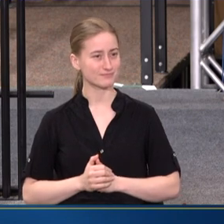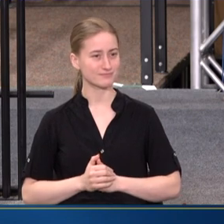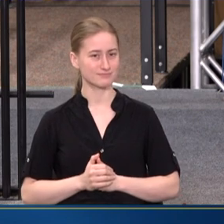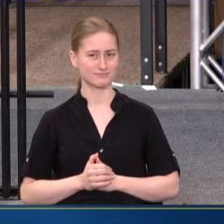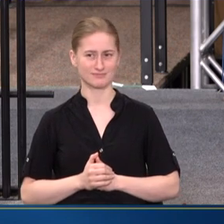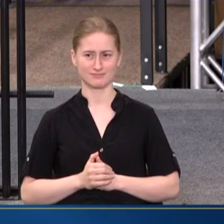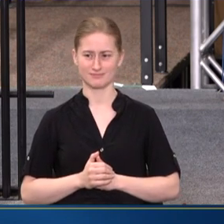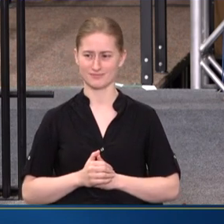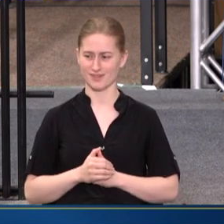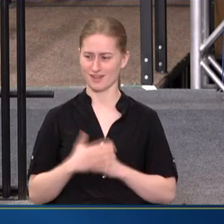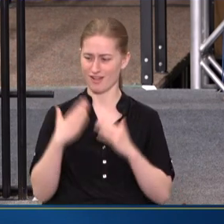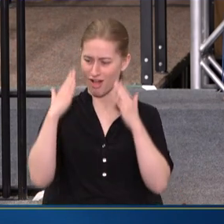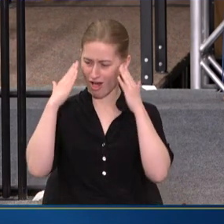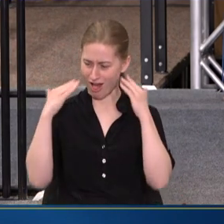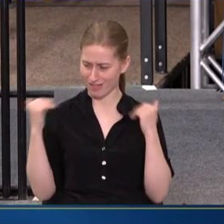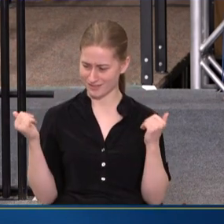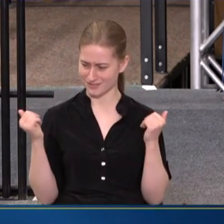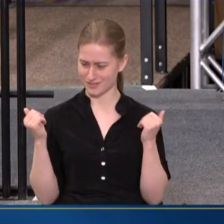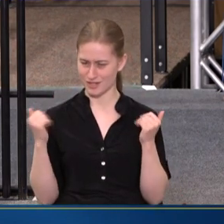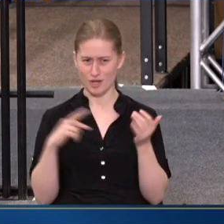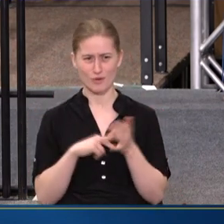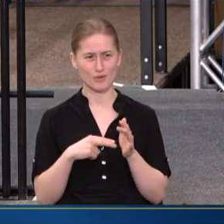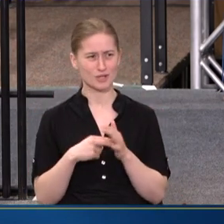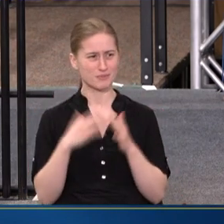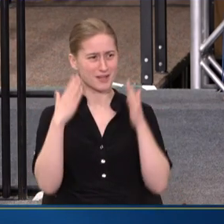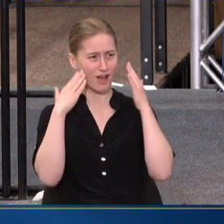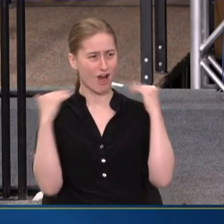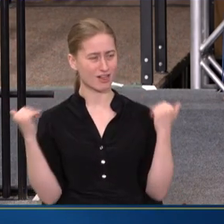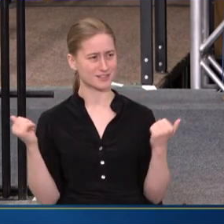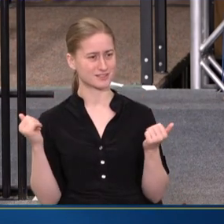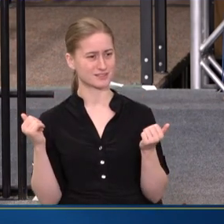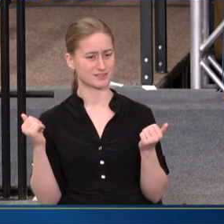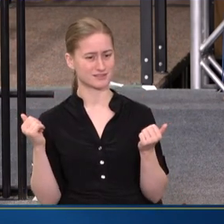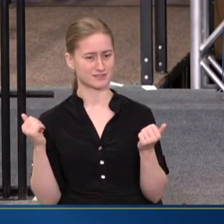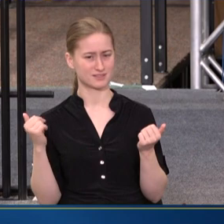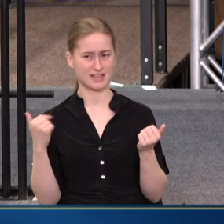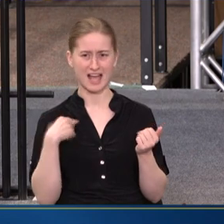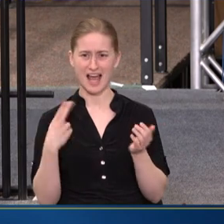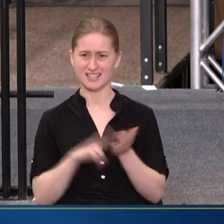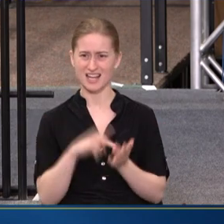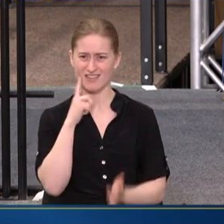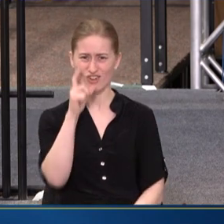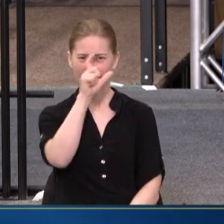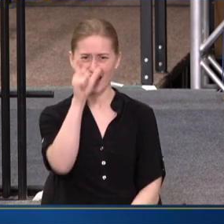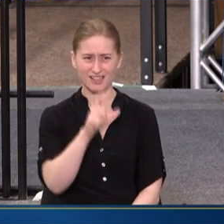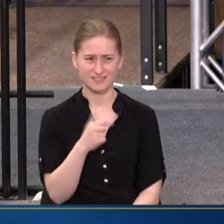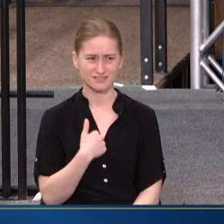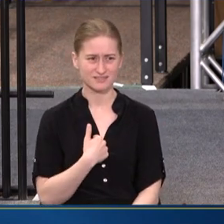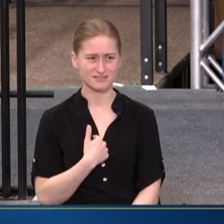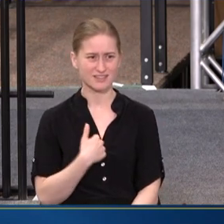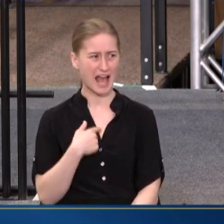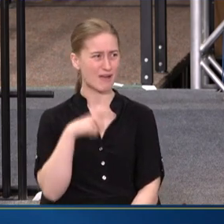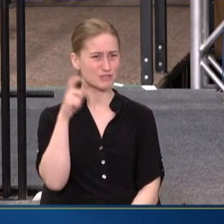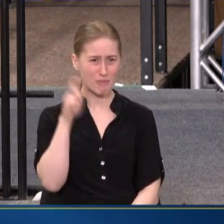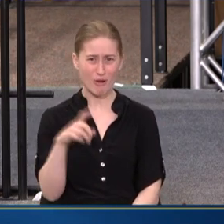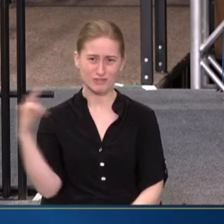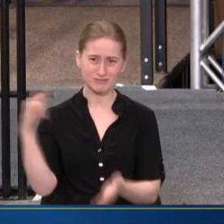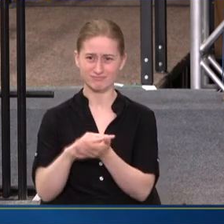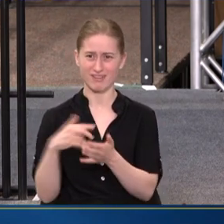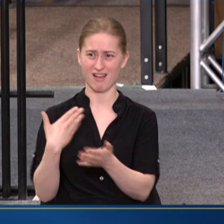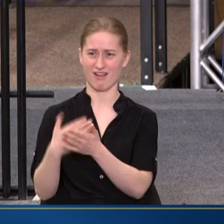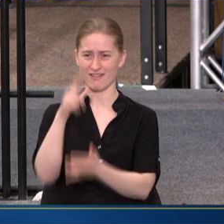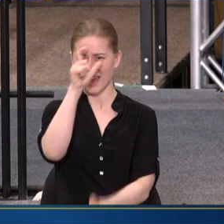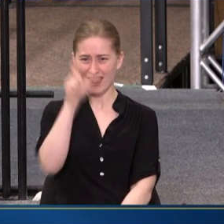HALLAND? WHAT DO YOU MEAN HALLAND? I SIGNED UP FOR ITALY. I'M SUPPOSED TO BE IN